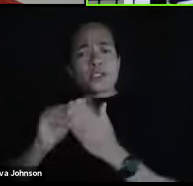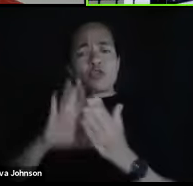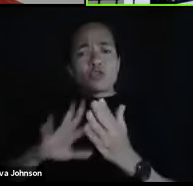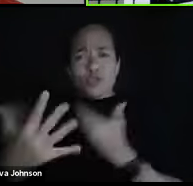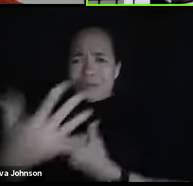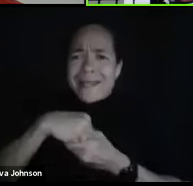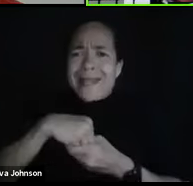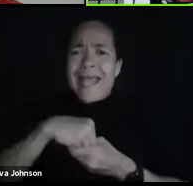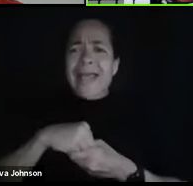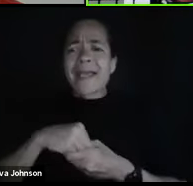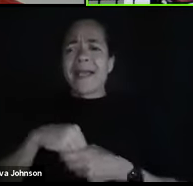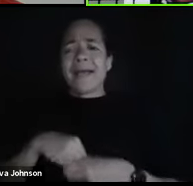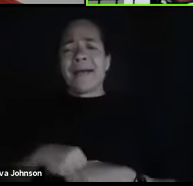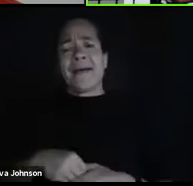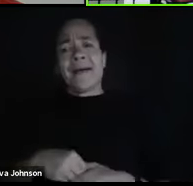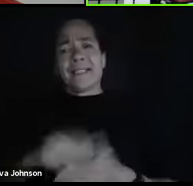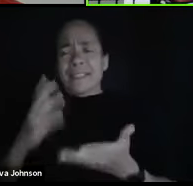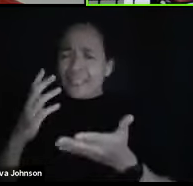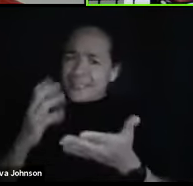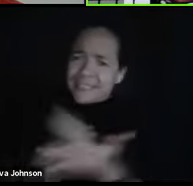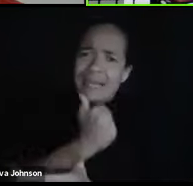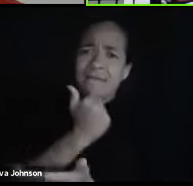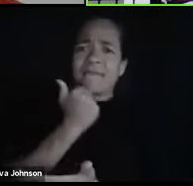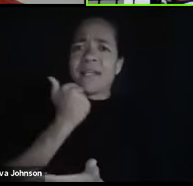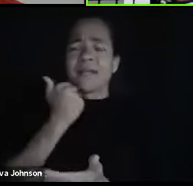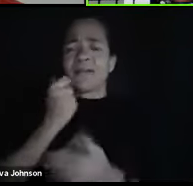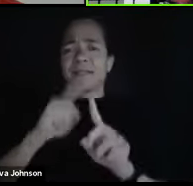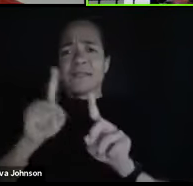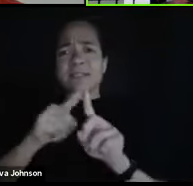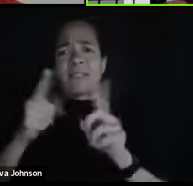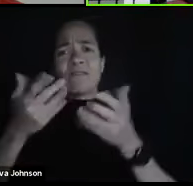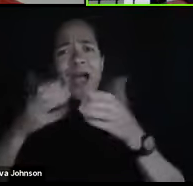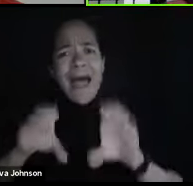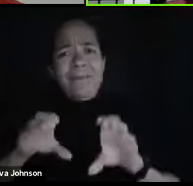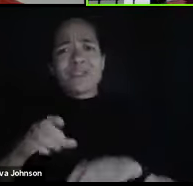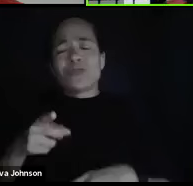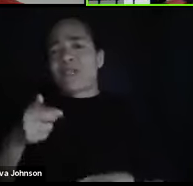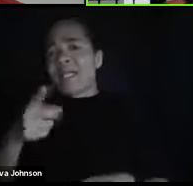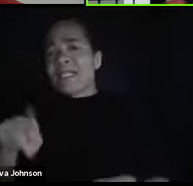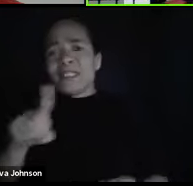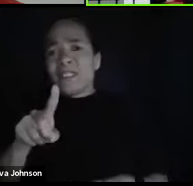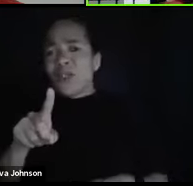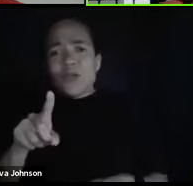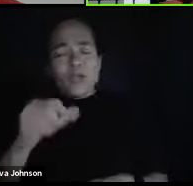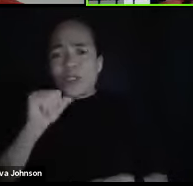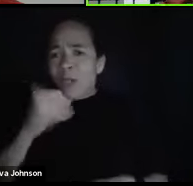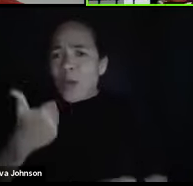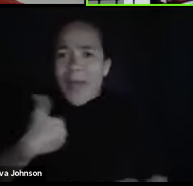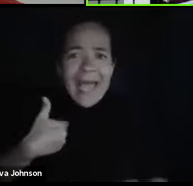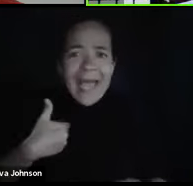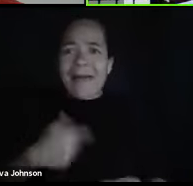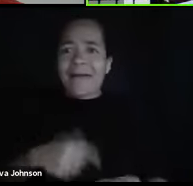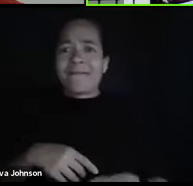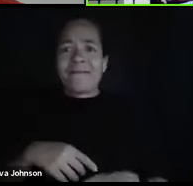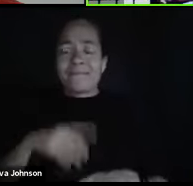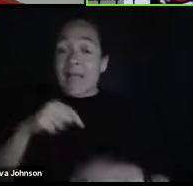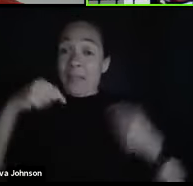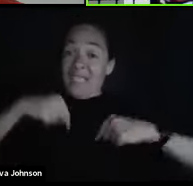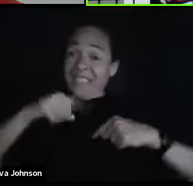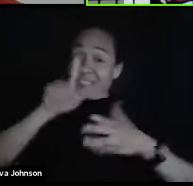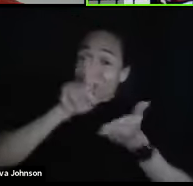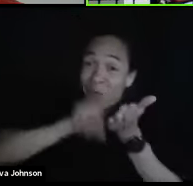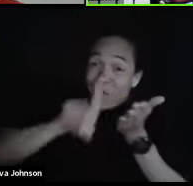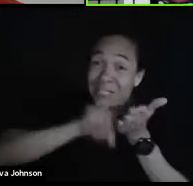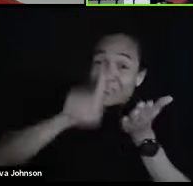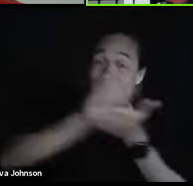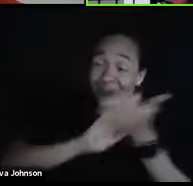take advantage of the opportunities that you don't get other than at a research university faculty